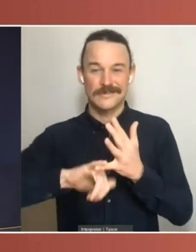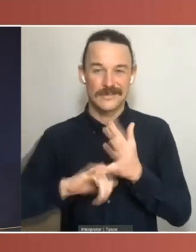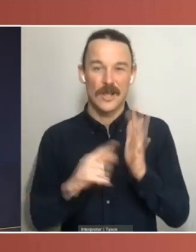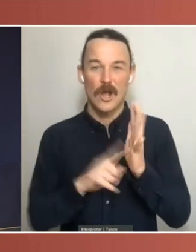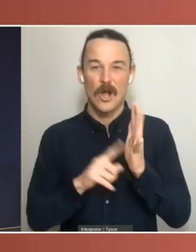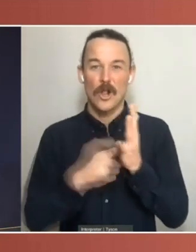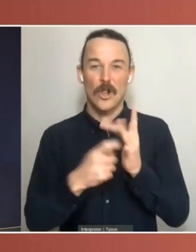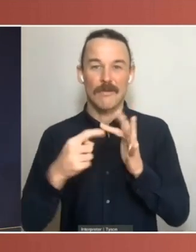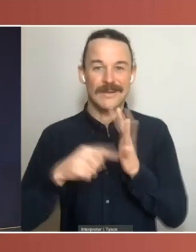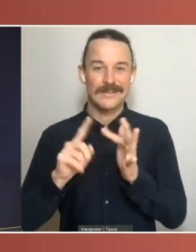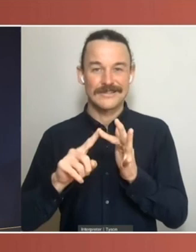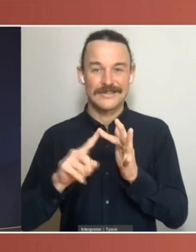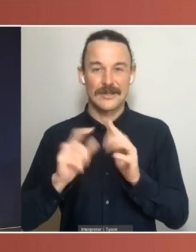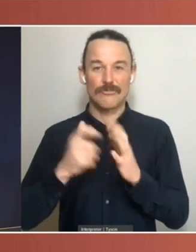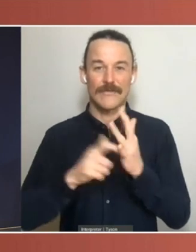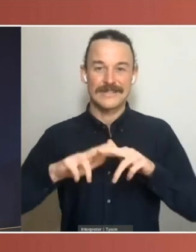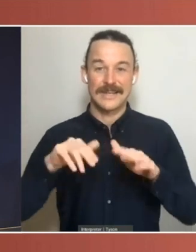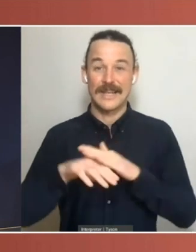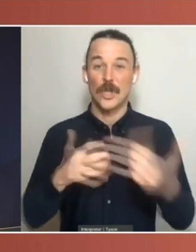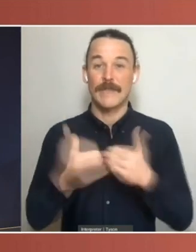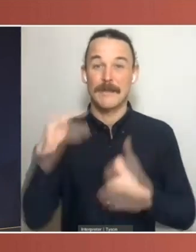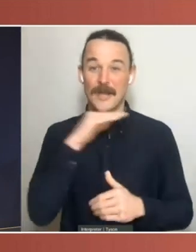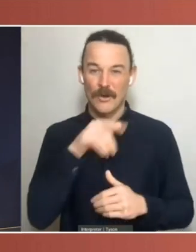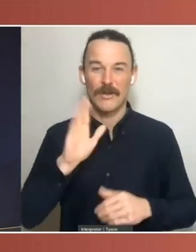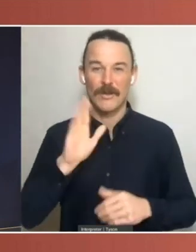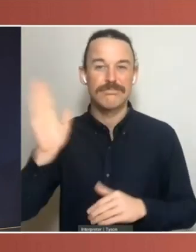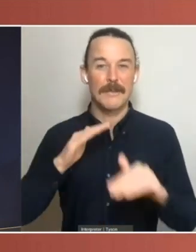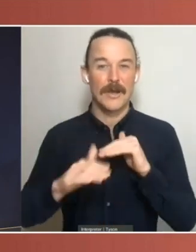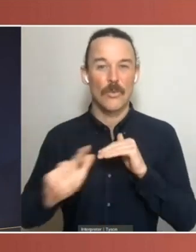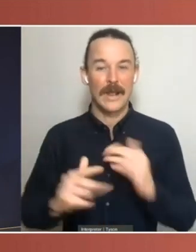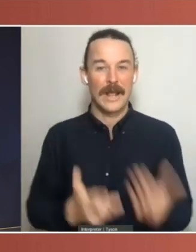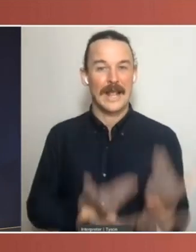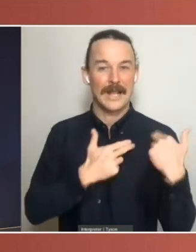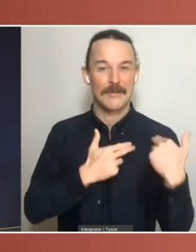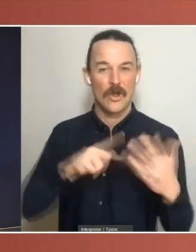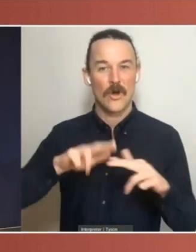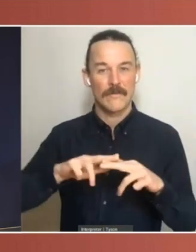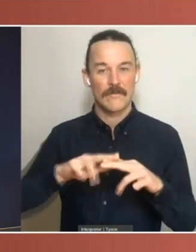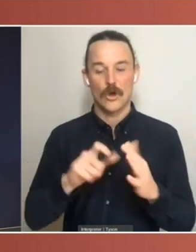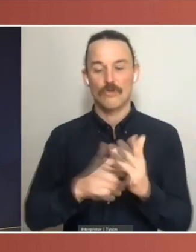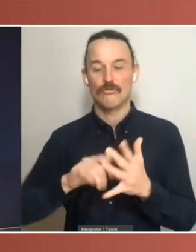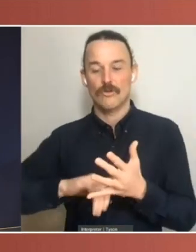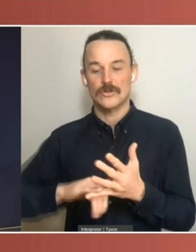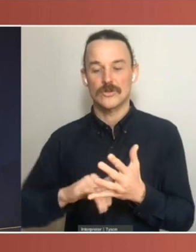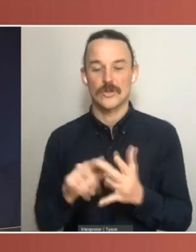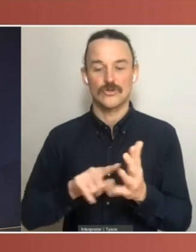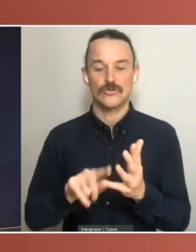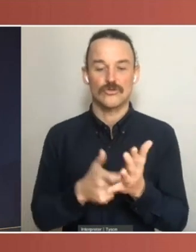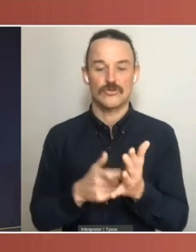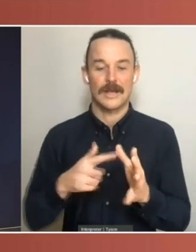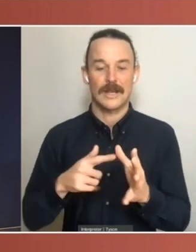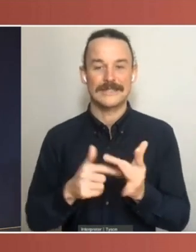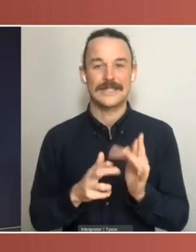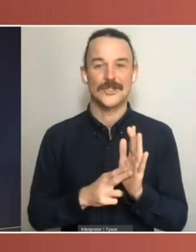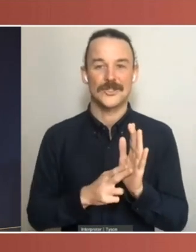And she will be speaking on the accountability of cross-jurisdictional bodies to the Australian Parliament. I hope you can join us